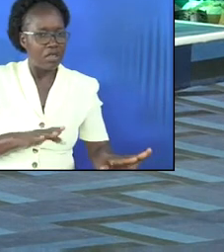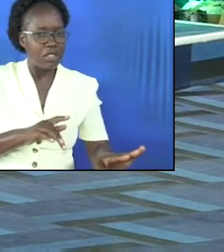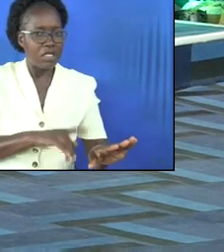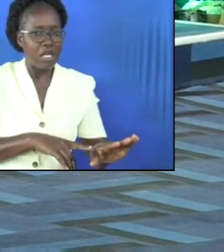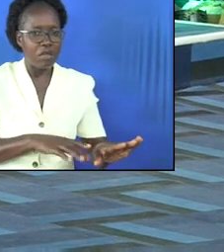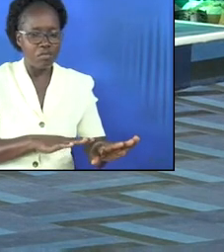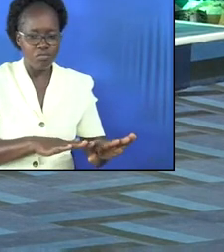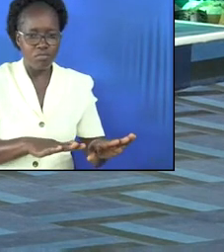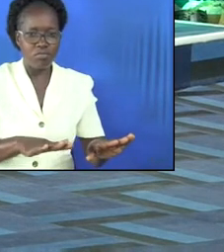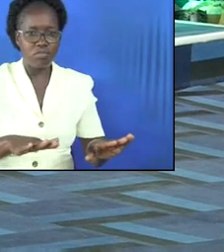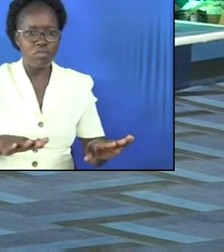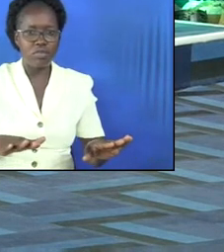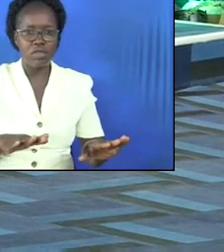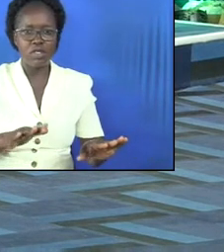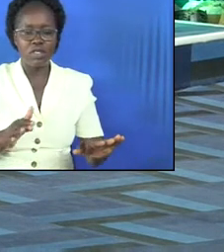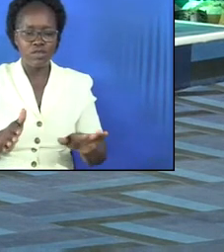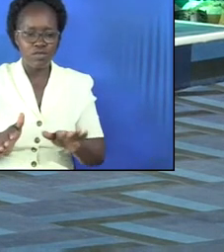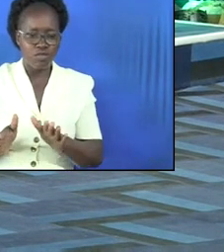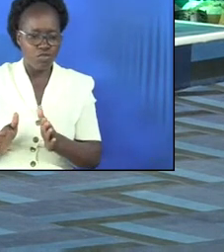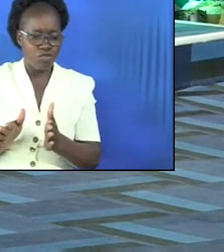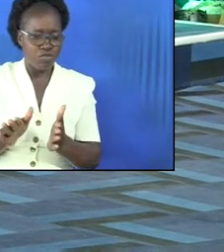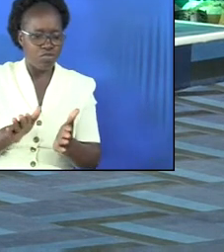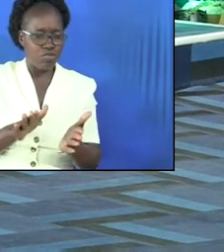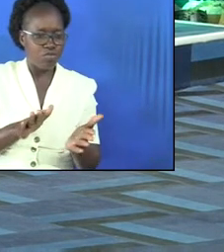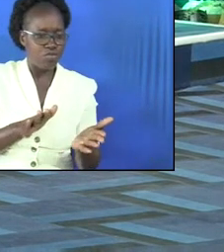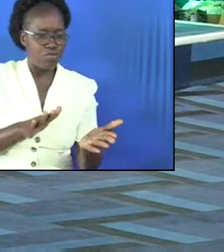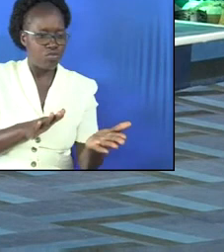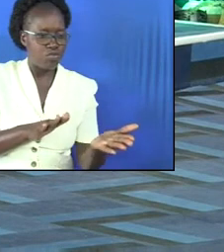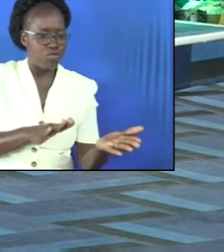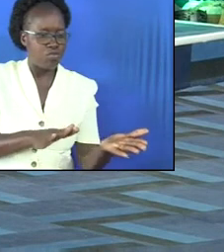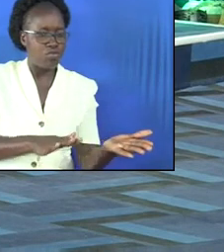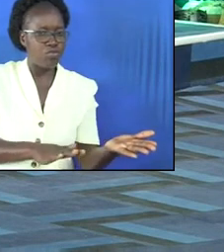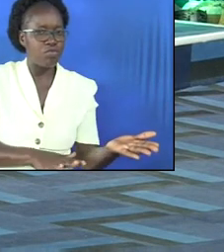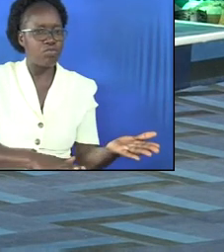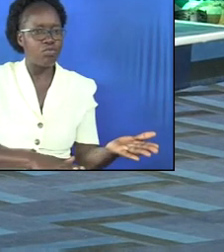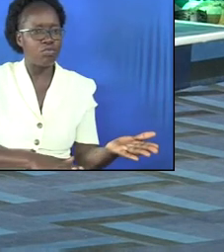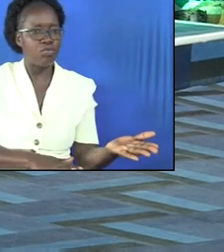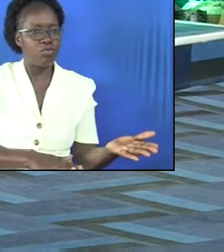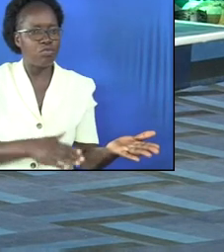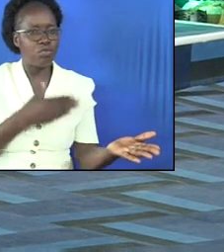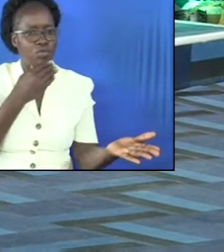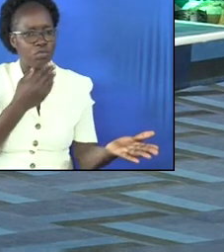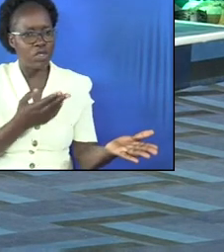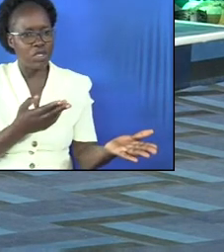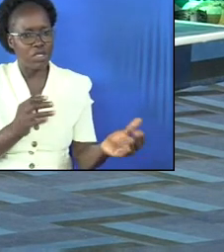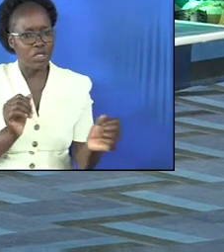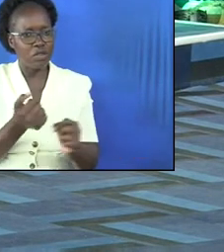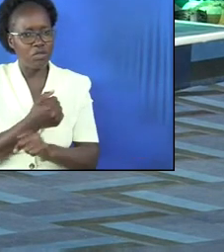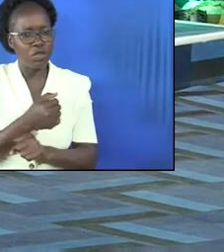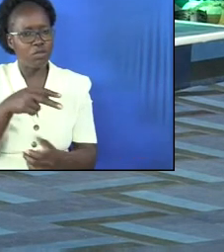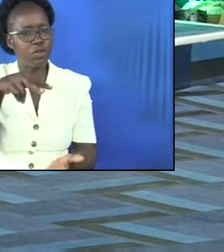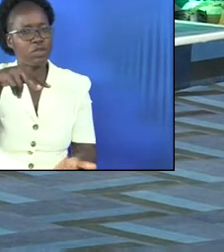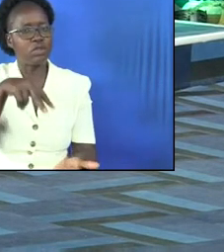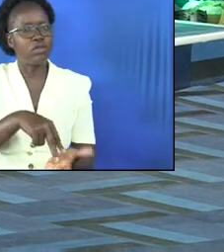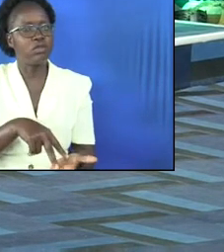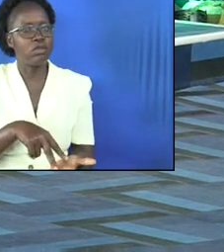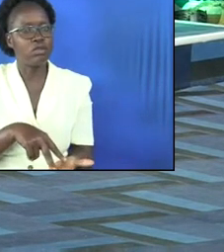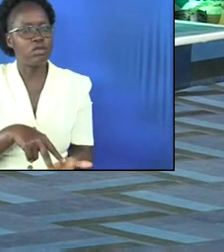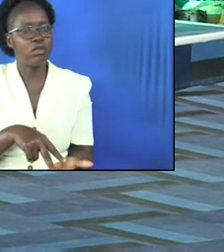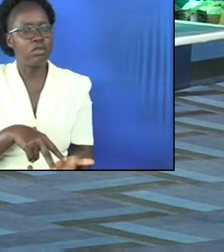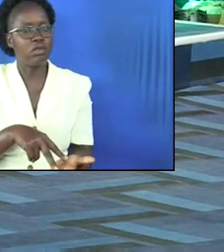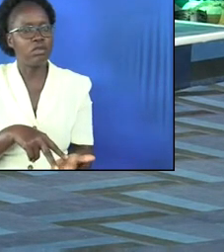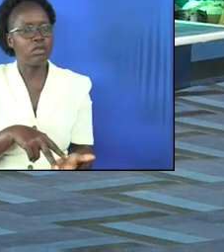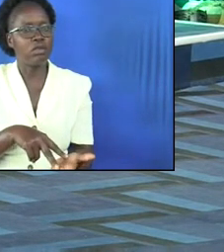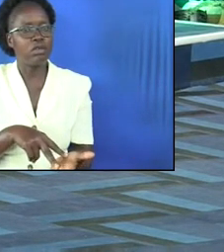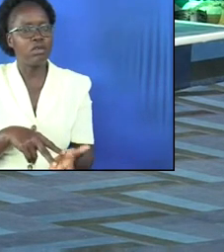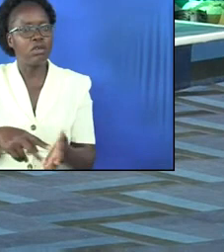him down and he just went down and he was there laid down now this man could not stand up and